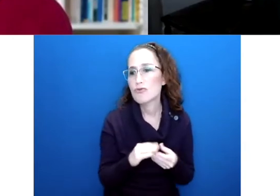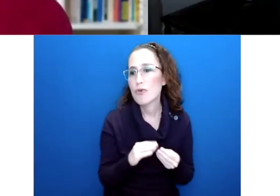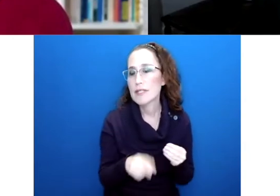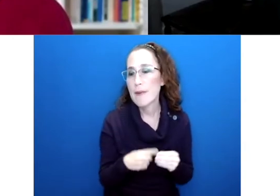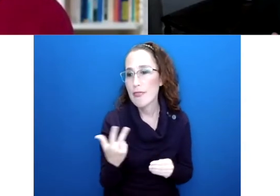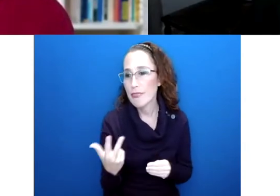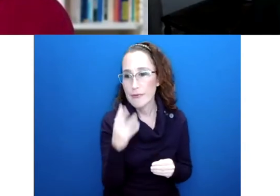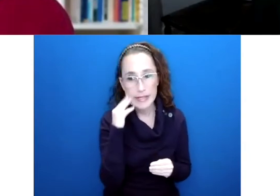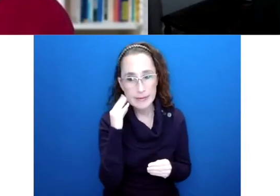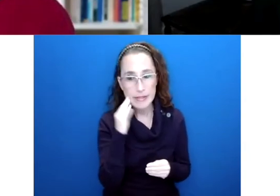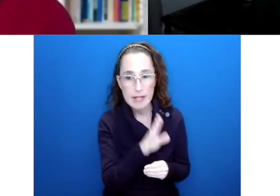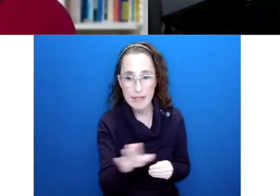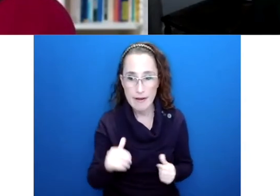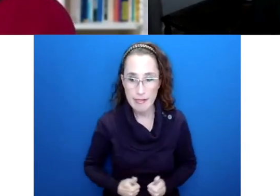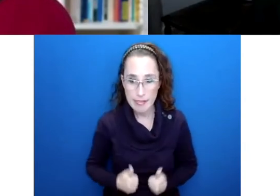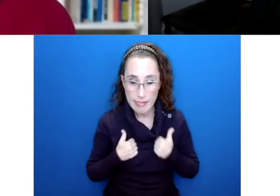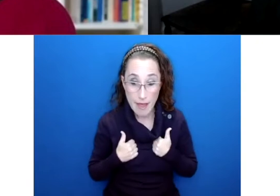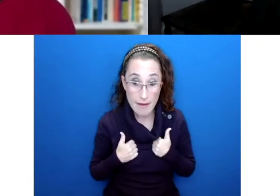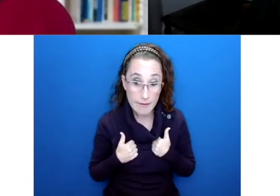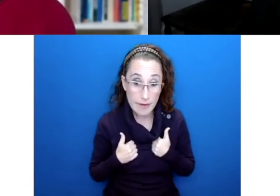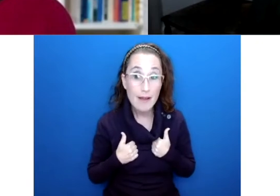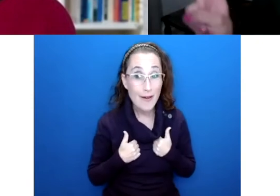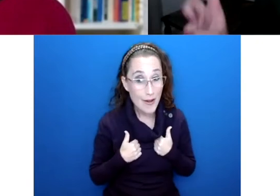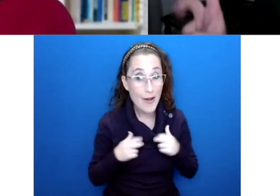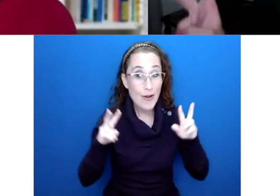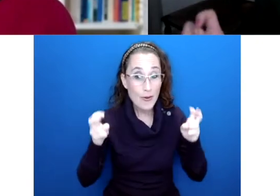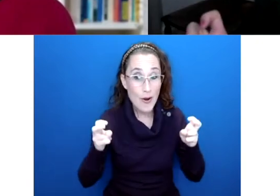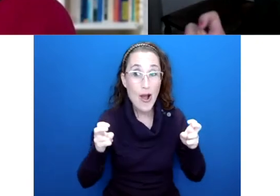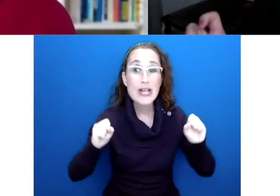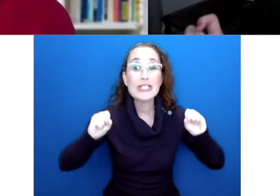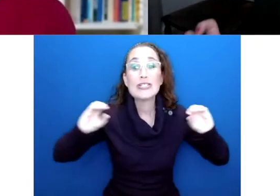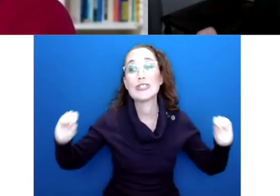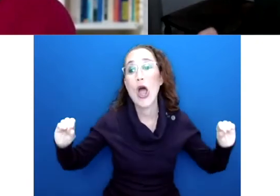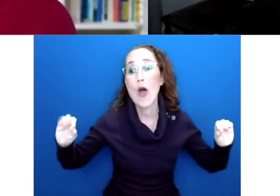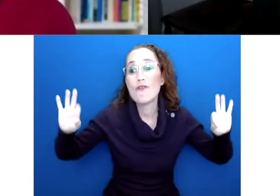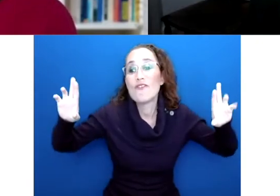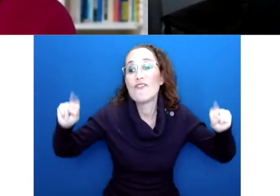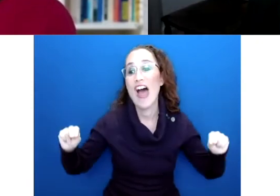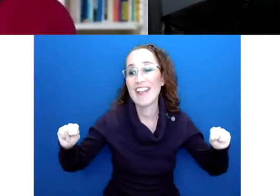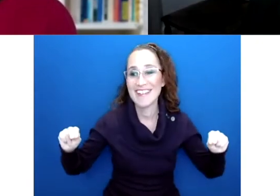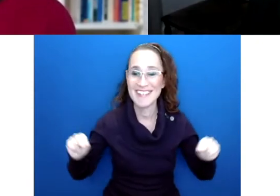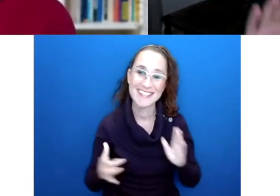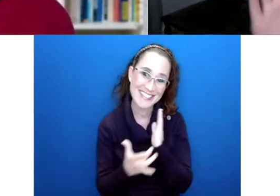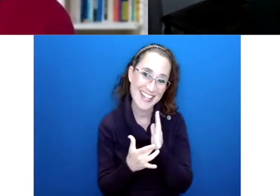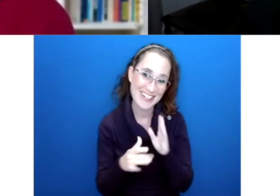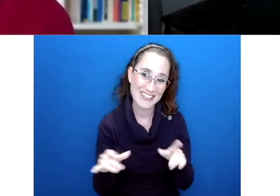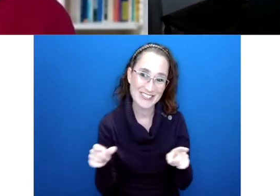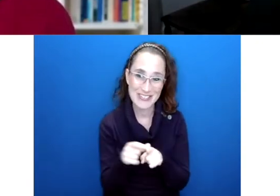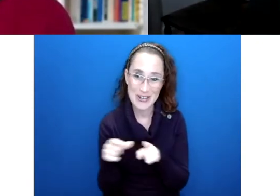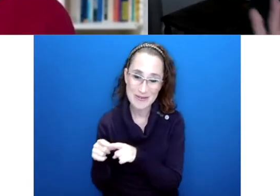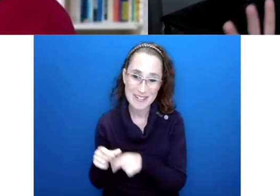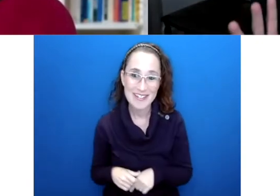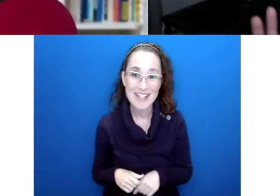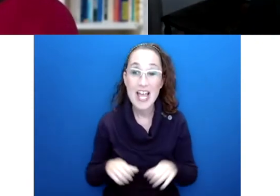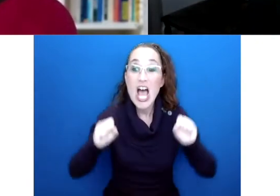experiences from their life that they would describe as having been quote, so fun, very technical term. So it was so